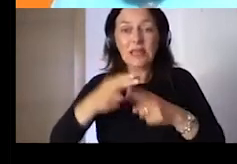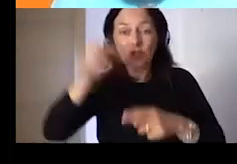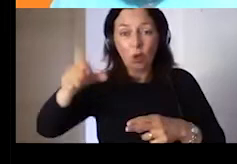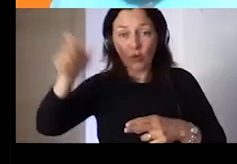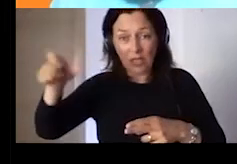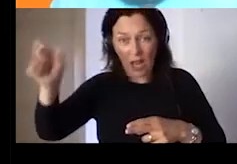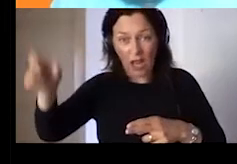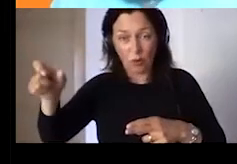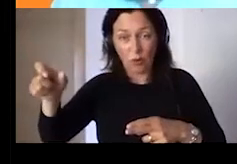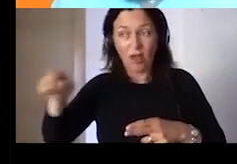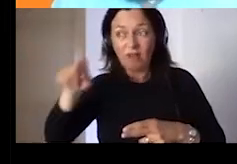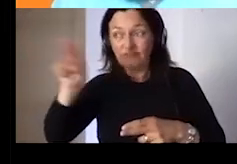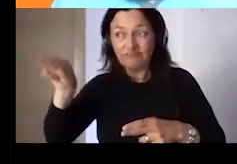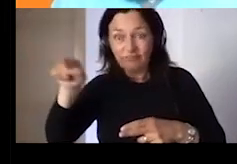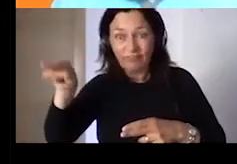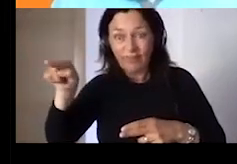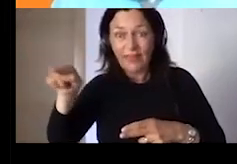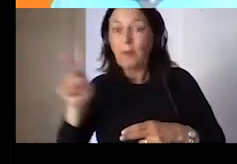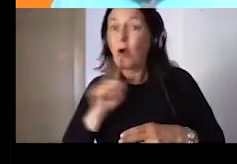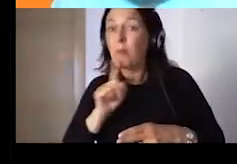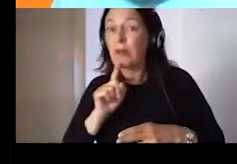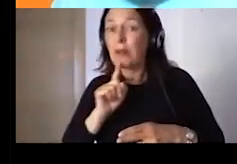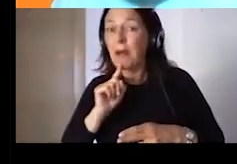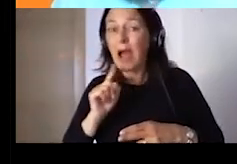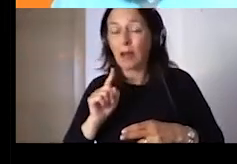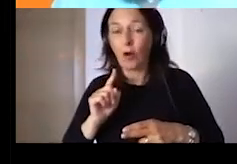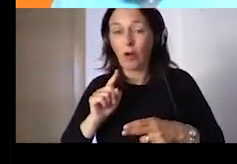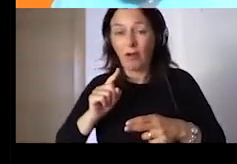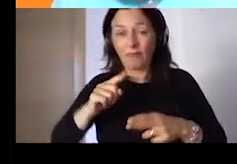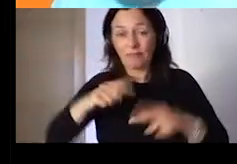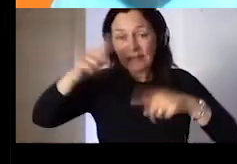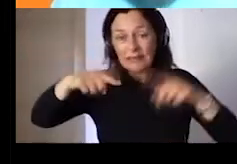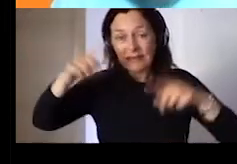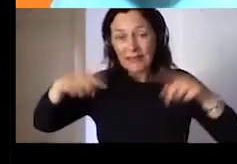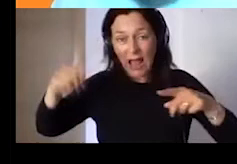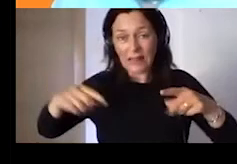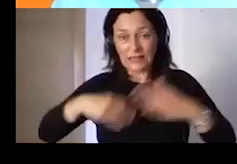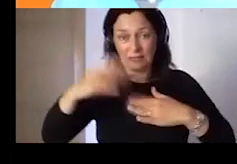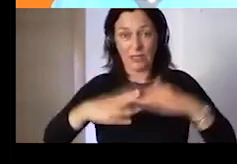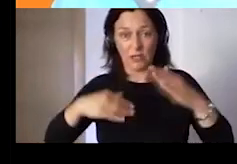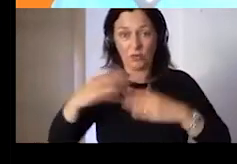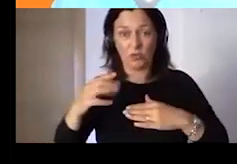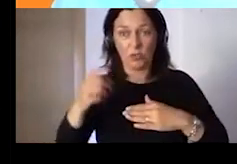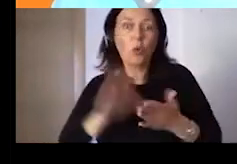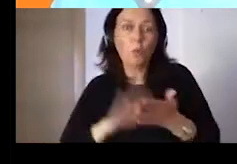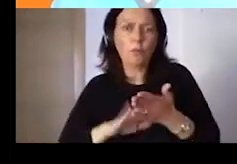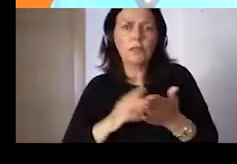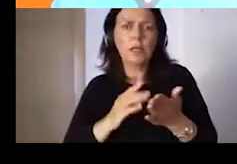Today's society is changed and there are many transformative